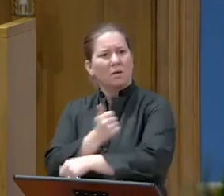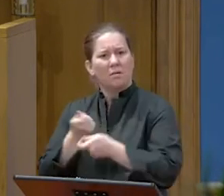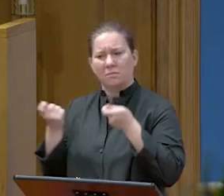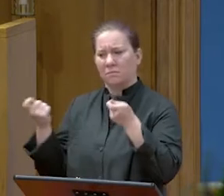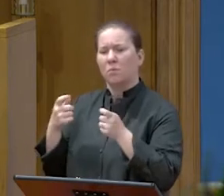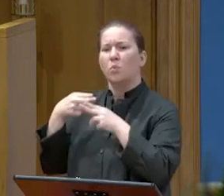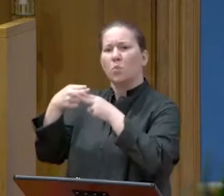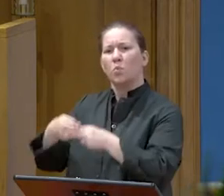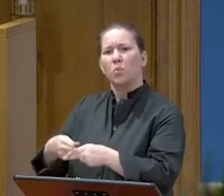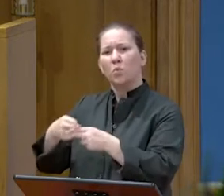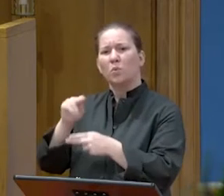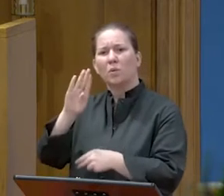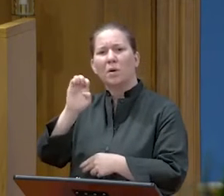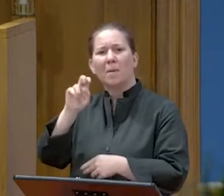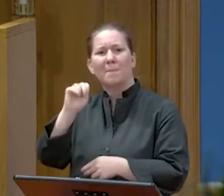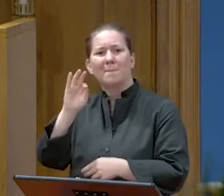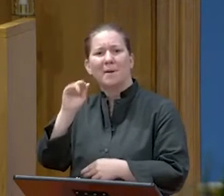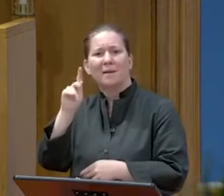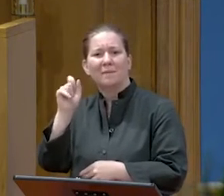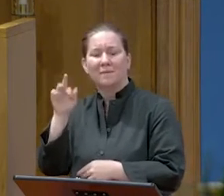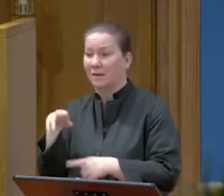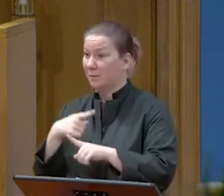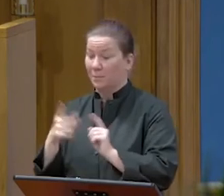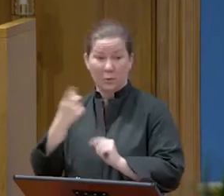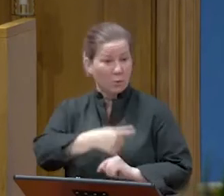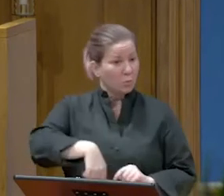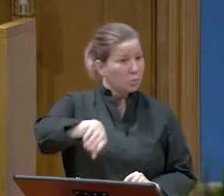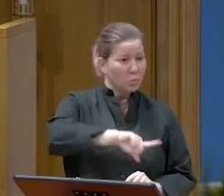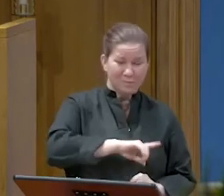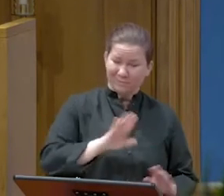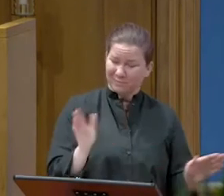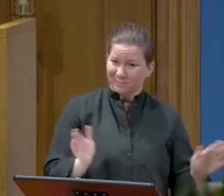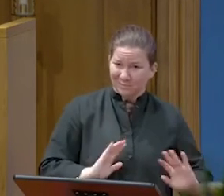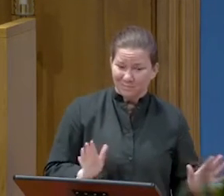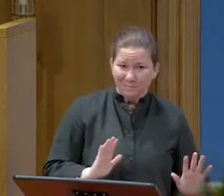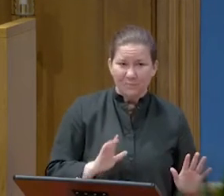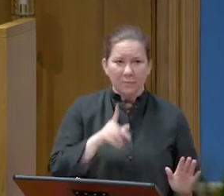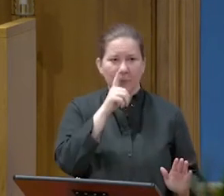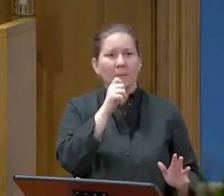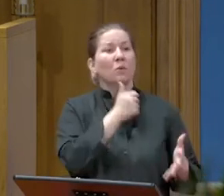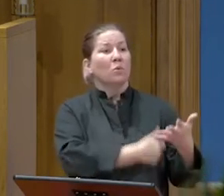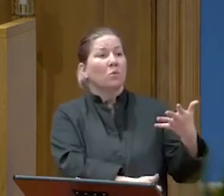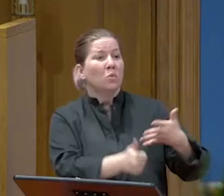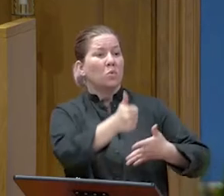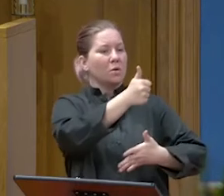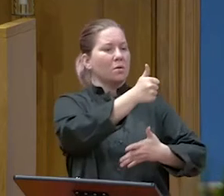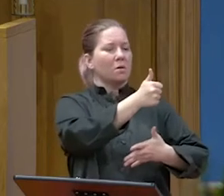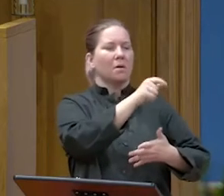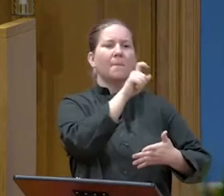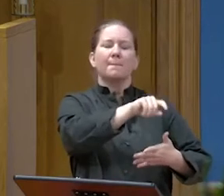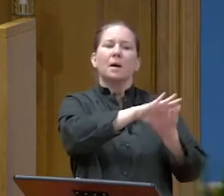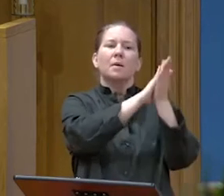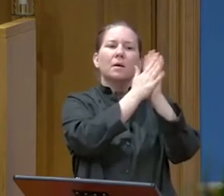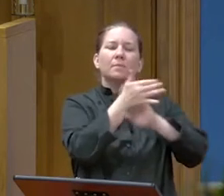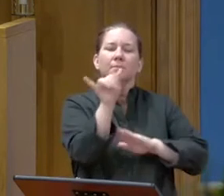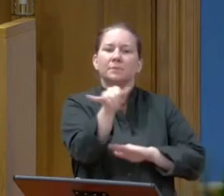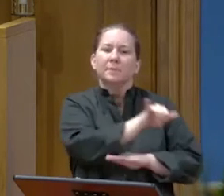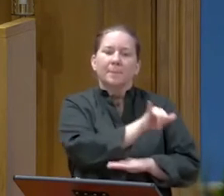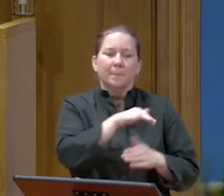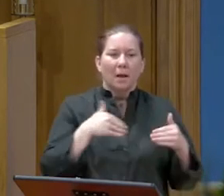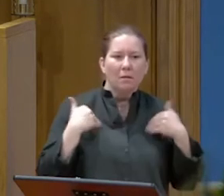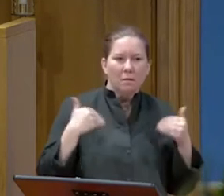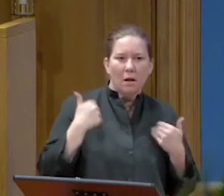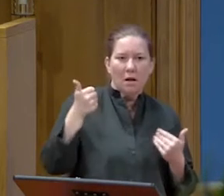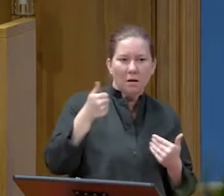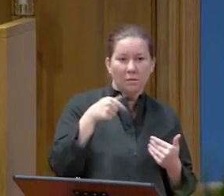But not so with you. Rather, the greatest among you must become like the youngest, and the leader like one